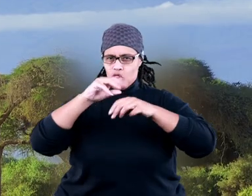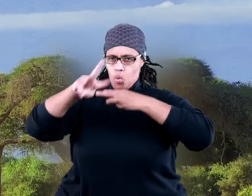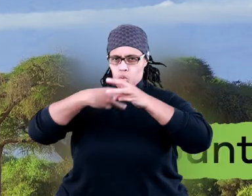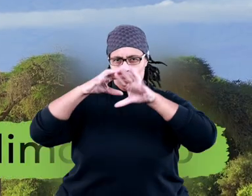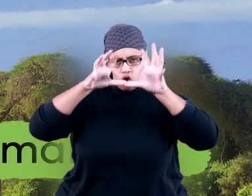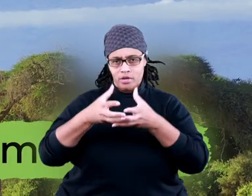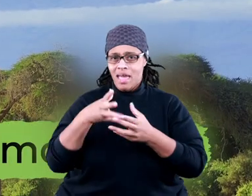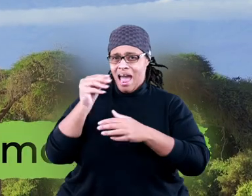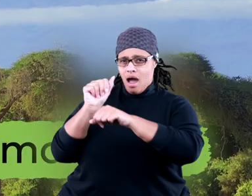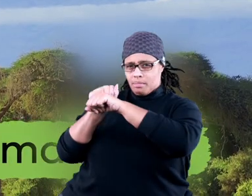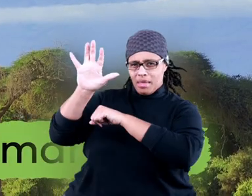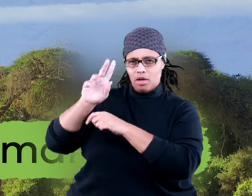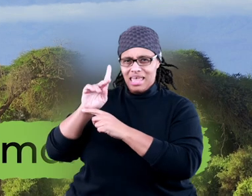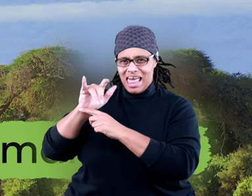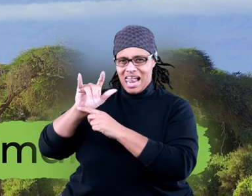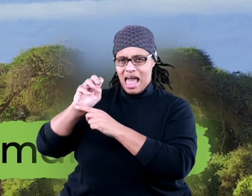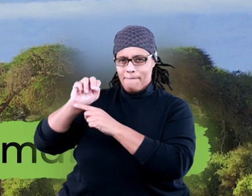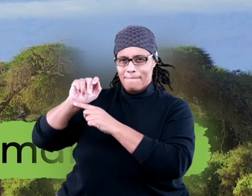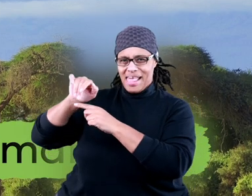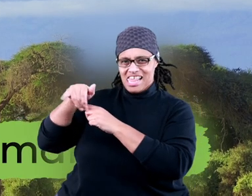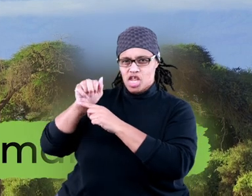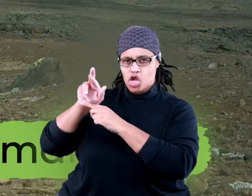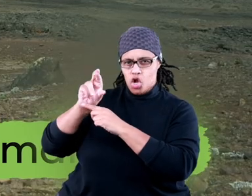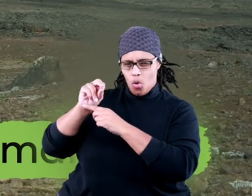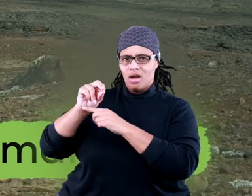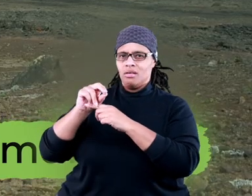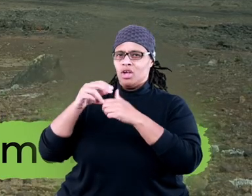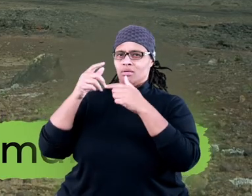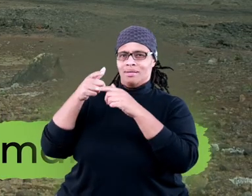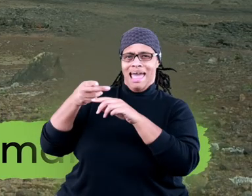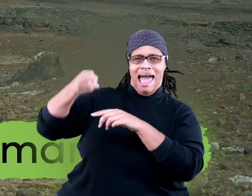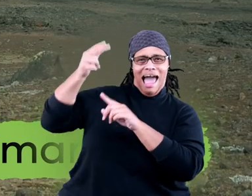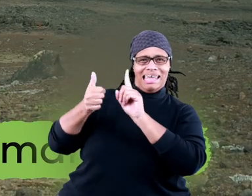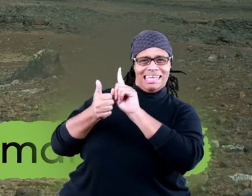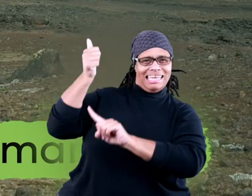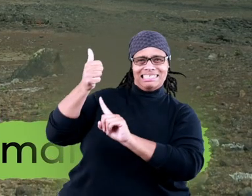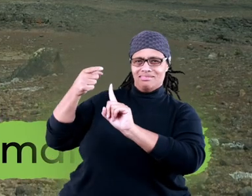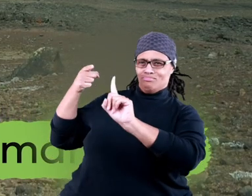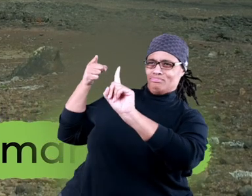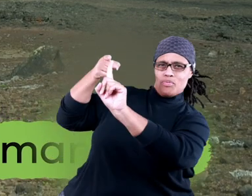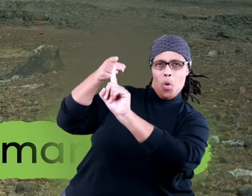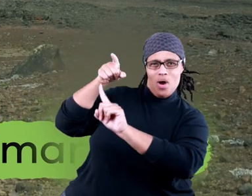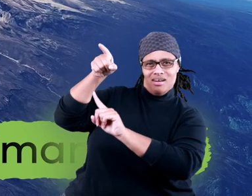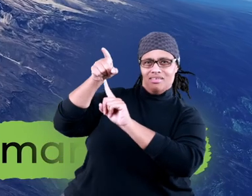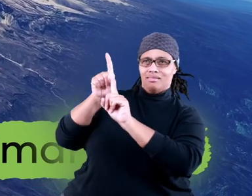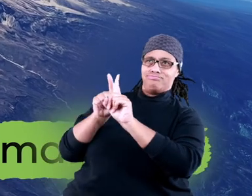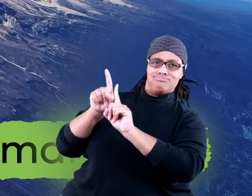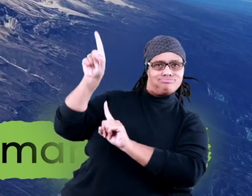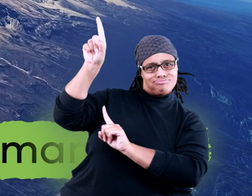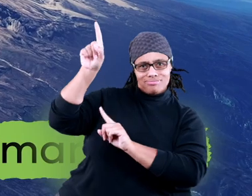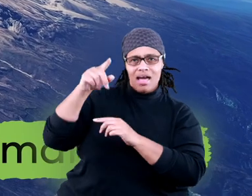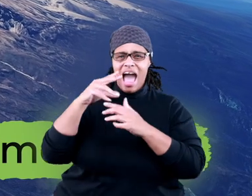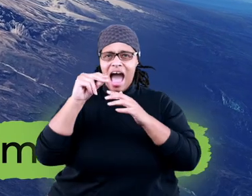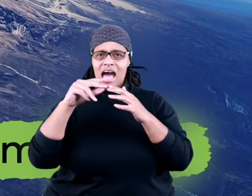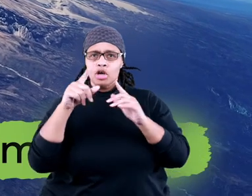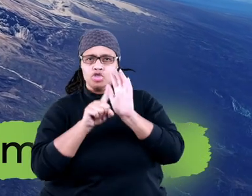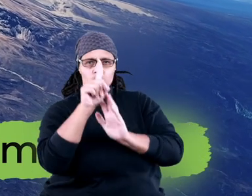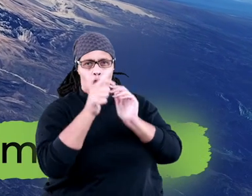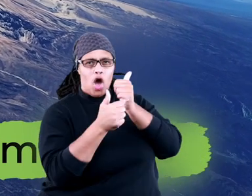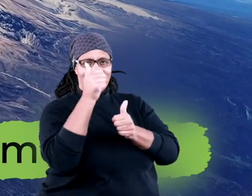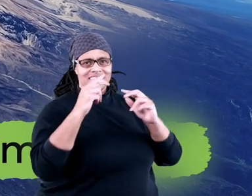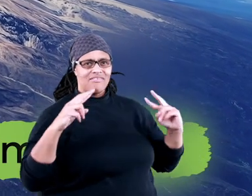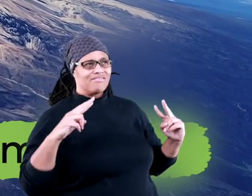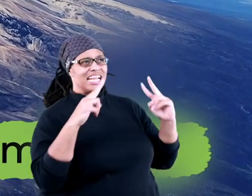and Mount Kilimanjaro, which is the highest point on the continent, and the tallest